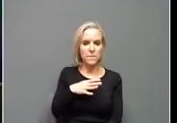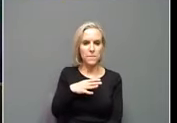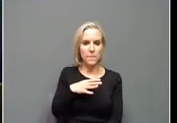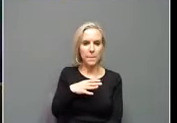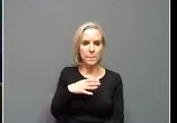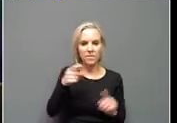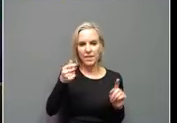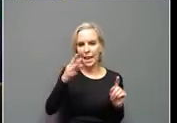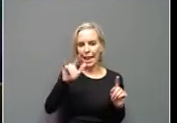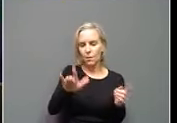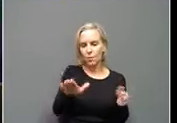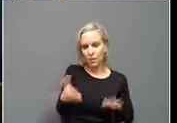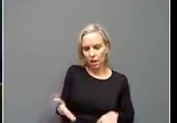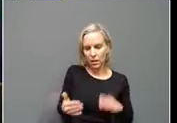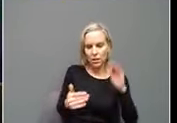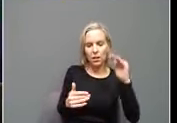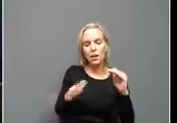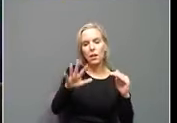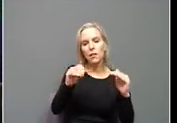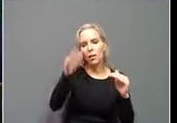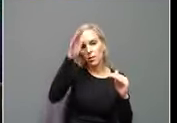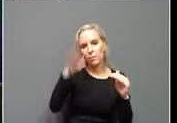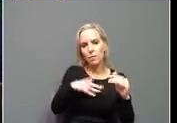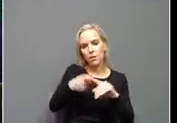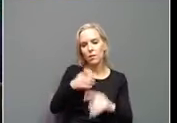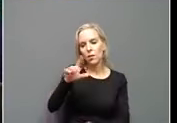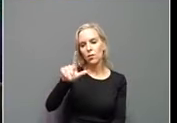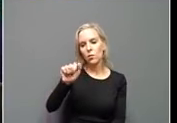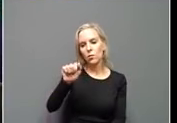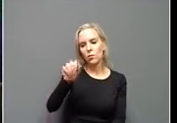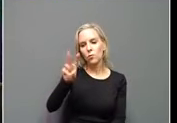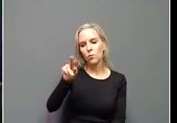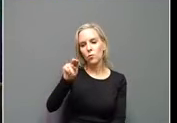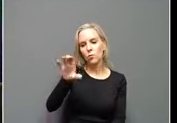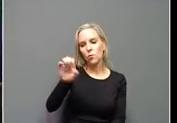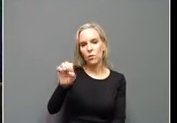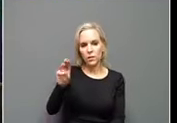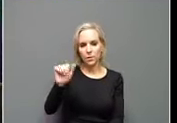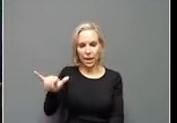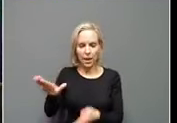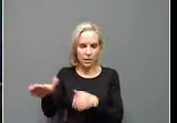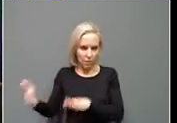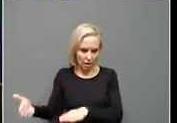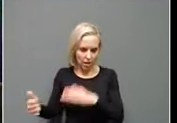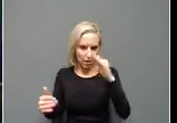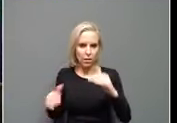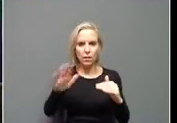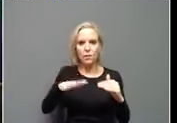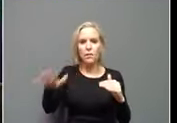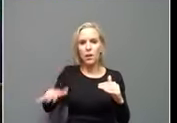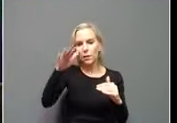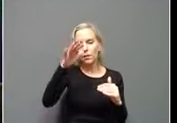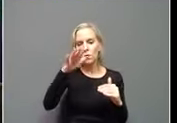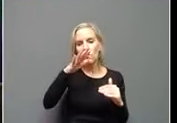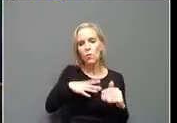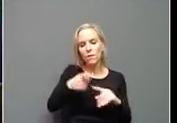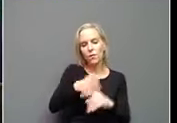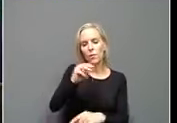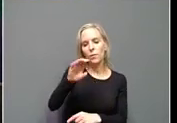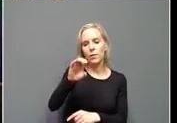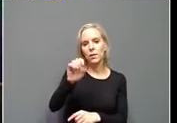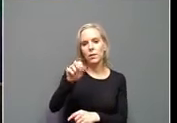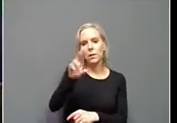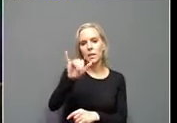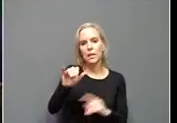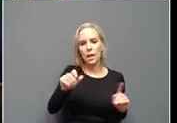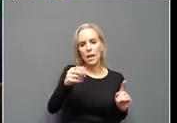death. A 50-year-old man from Lawrence County, that's a May death. A 75-year-old woman from McCreary County, that's an April death.